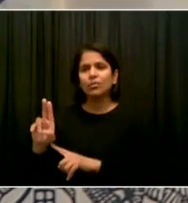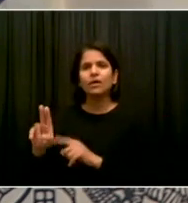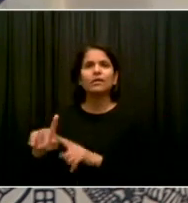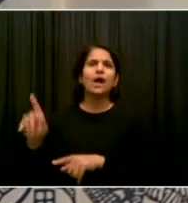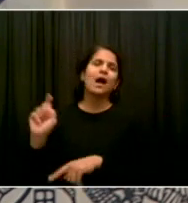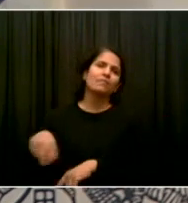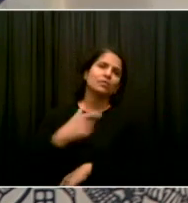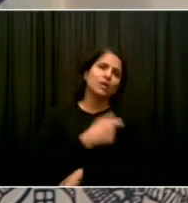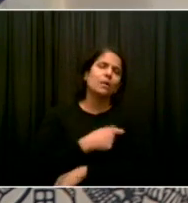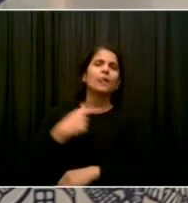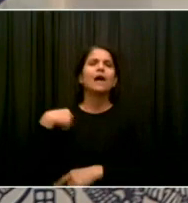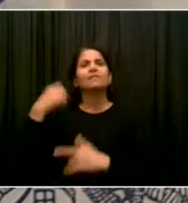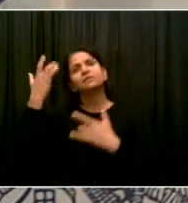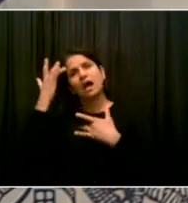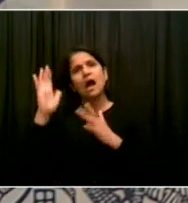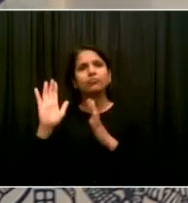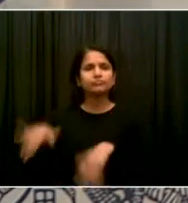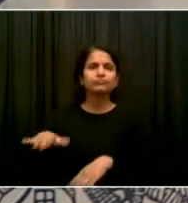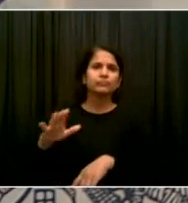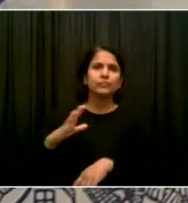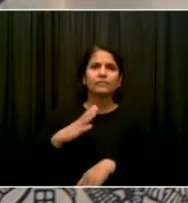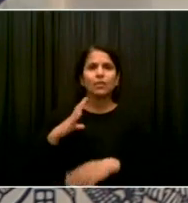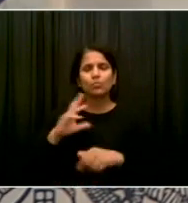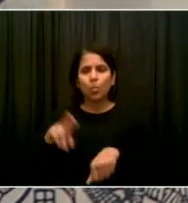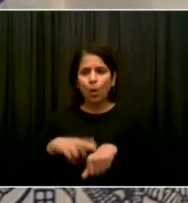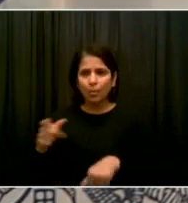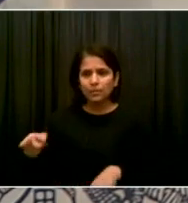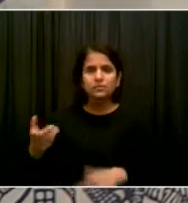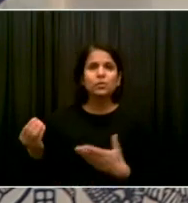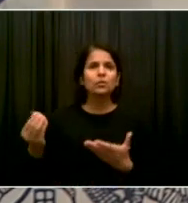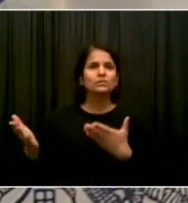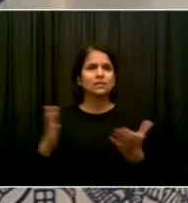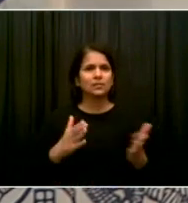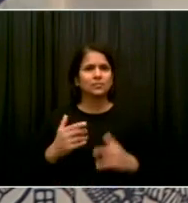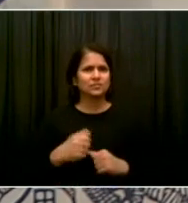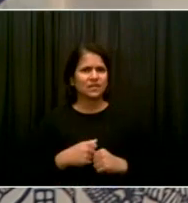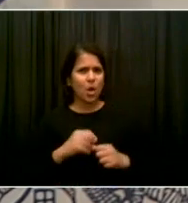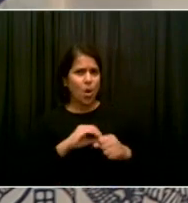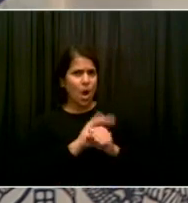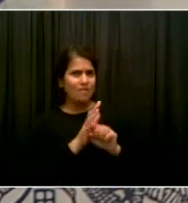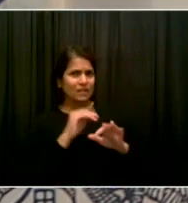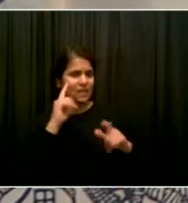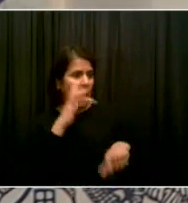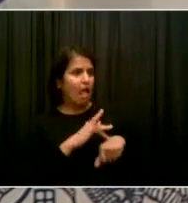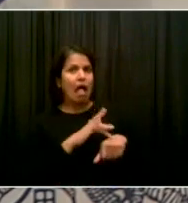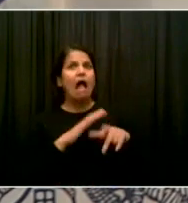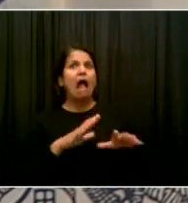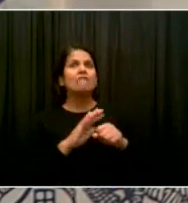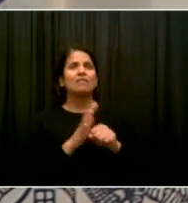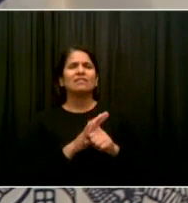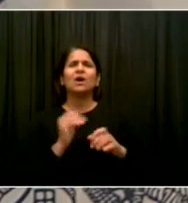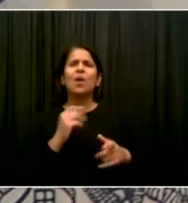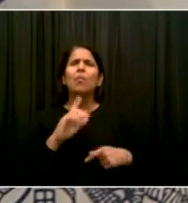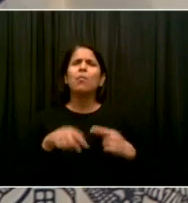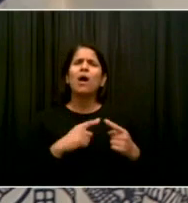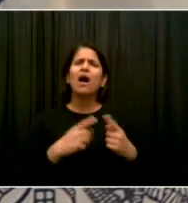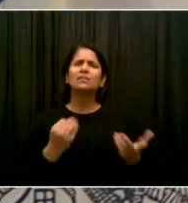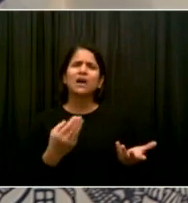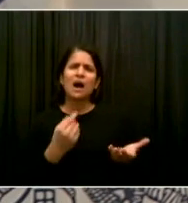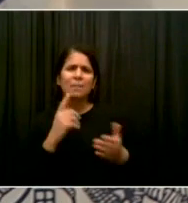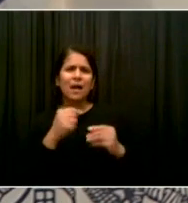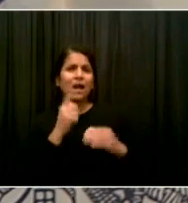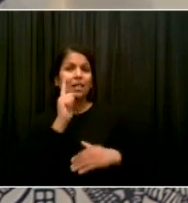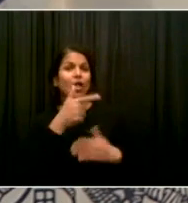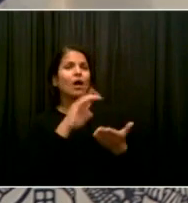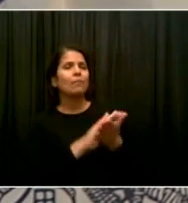understanding the science is still evolving on this. But I would really love just like a better explanation, a more succinct explanation about, you know, where